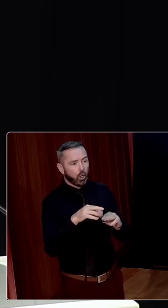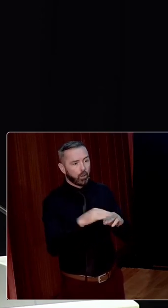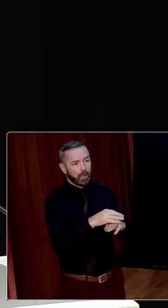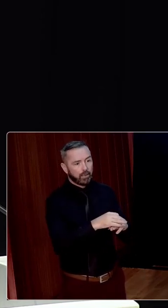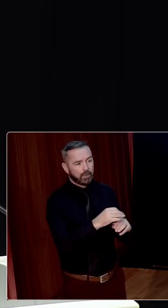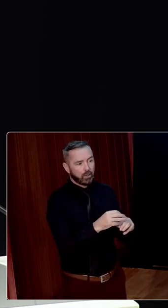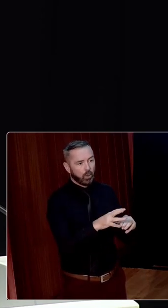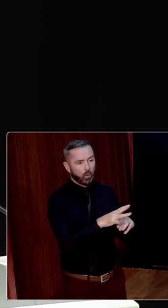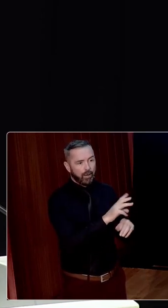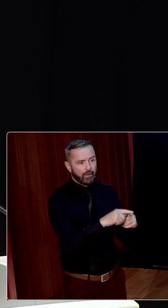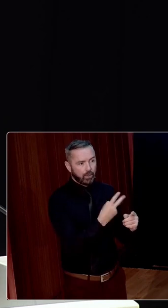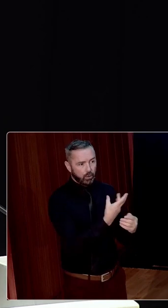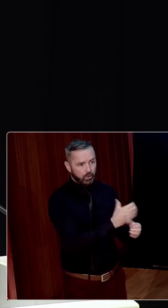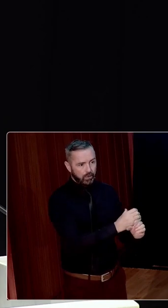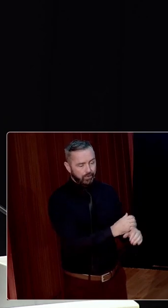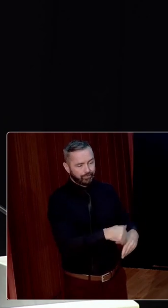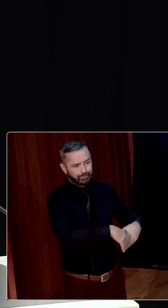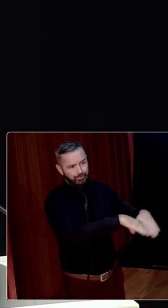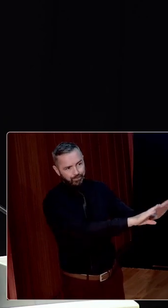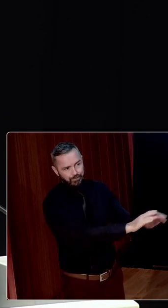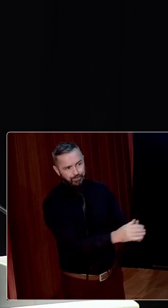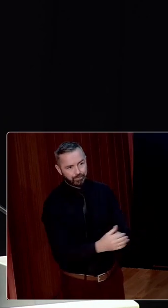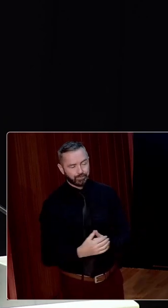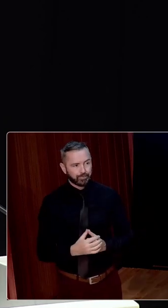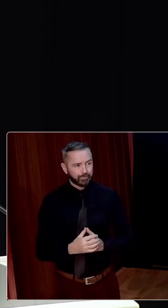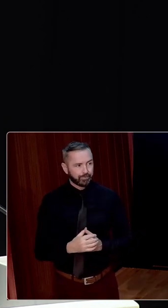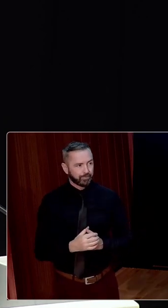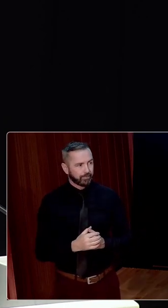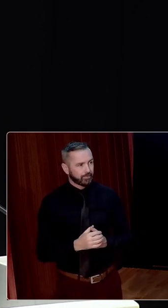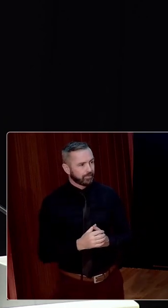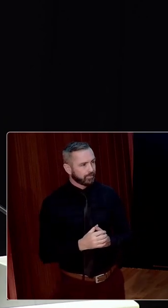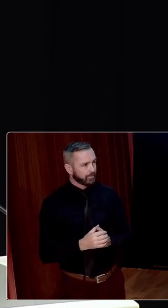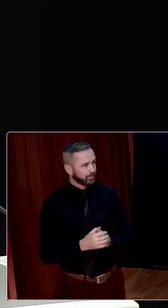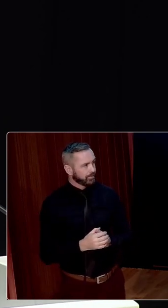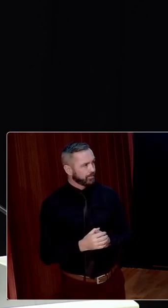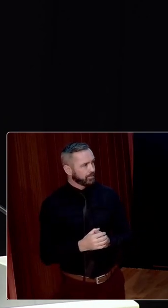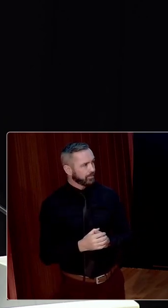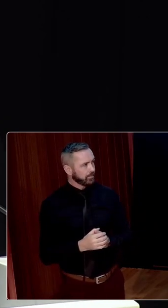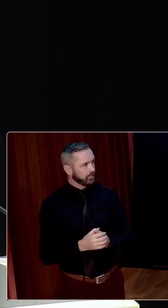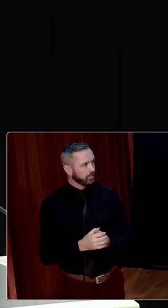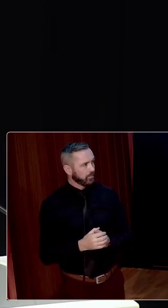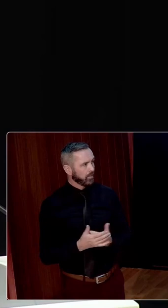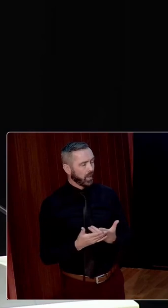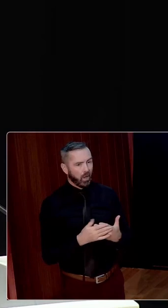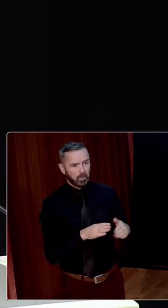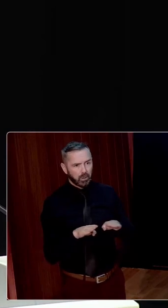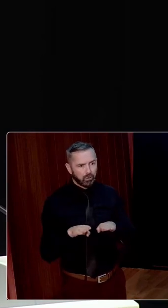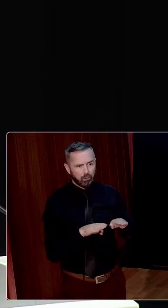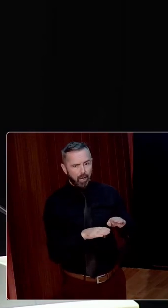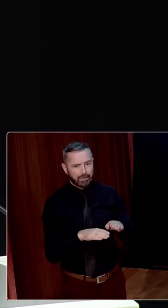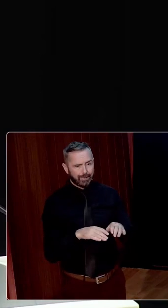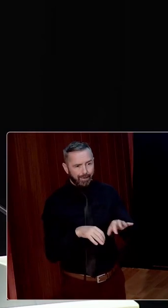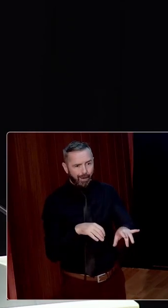and two children to the chill winds of 1920s public relief and charity. Now, bureaucratic archives